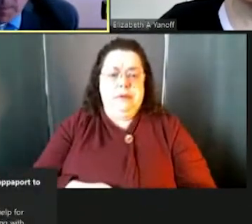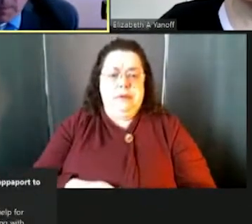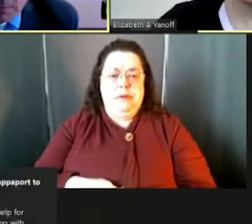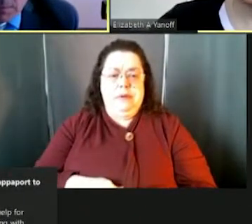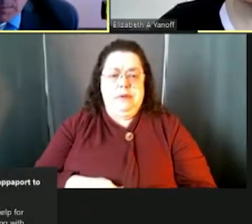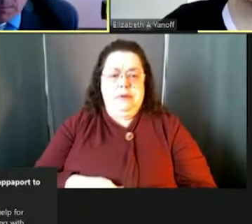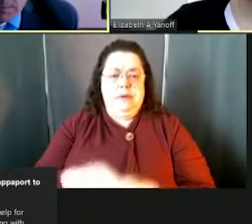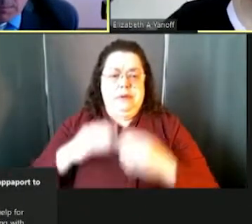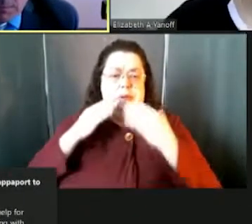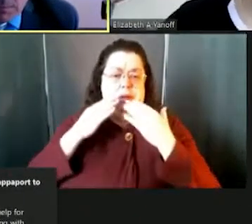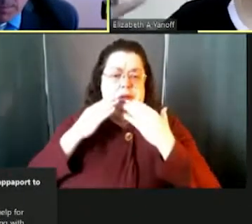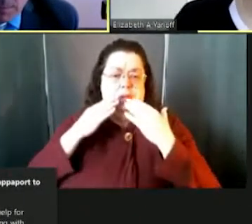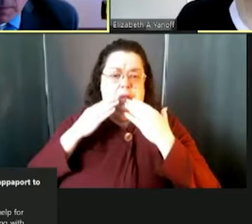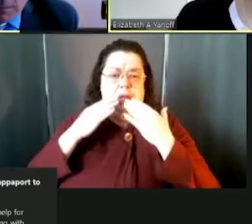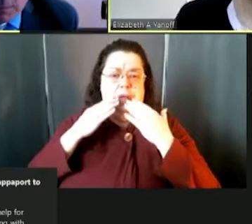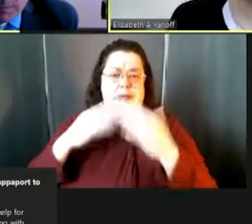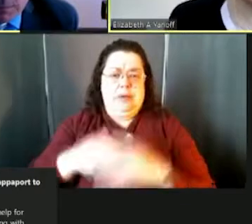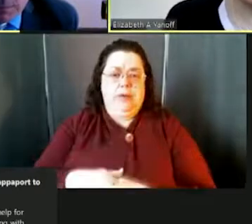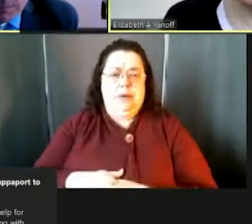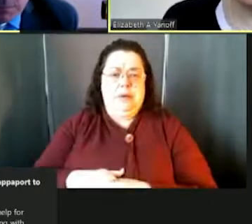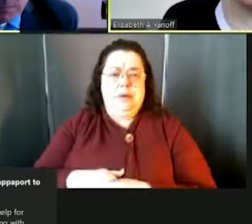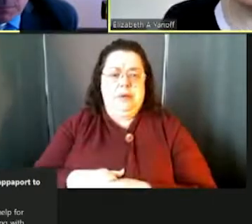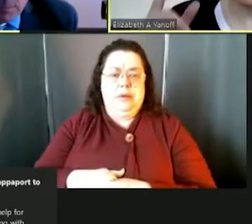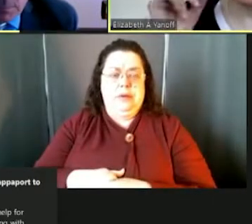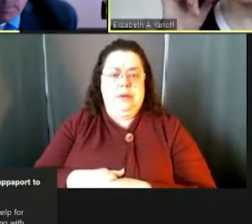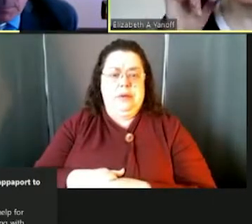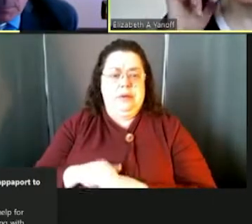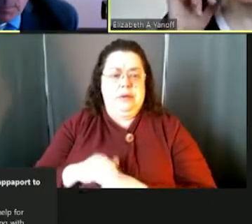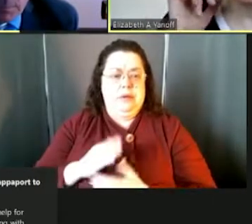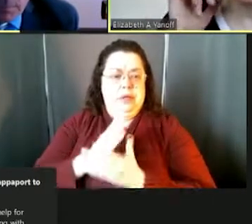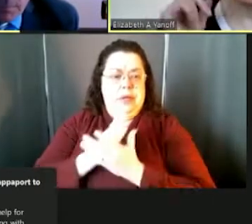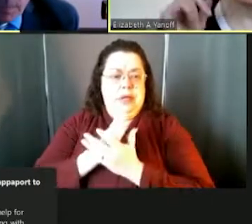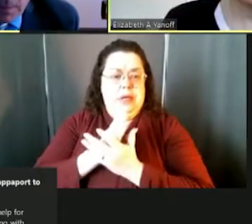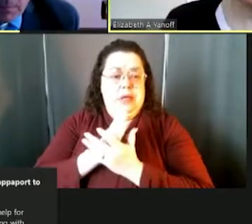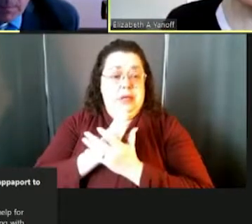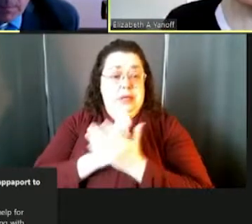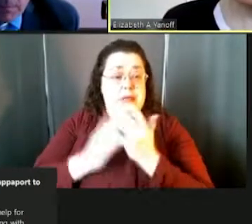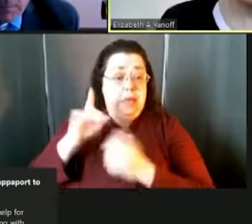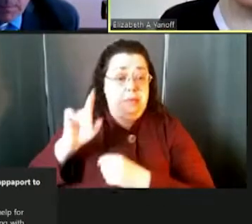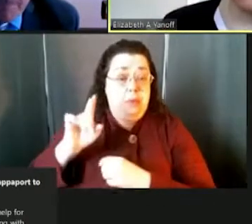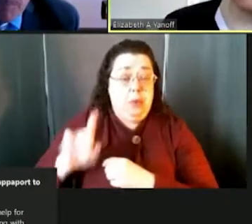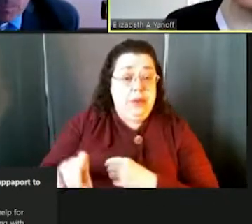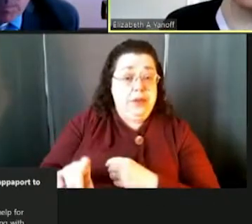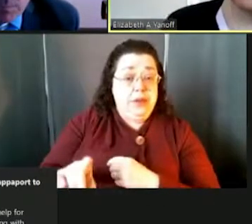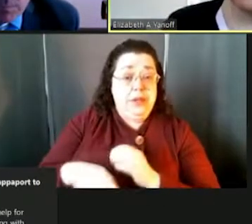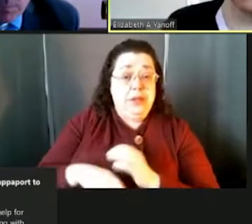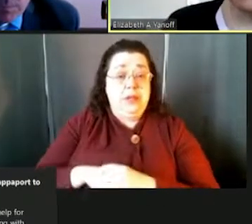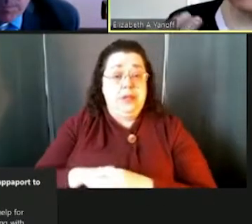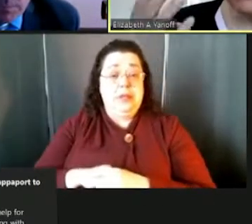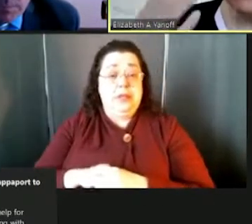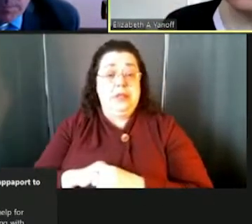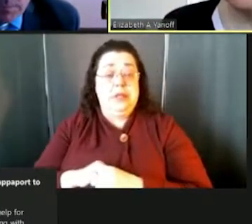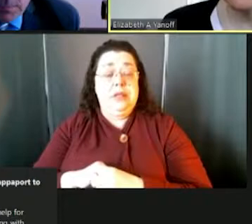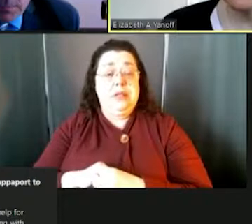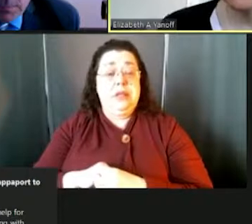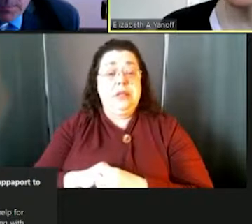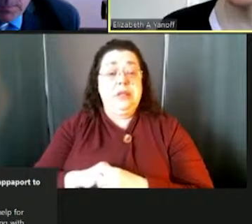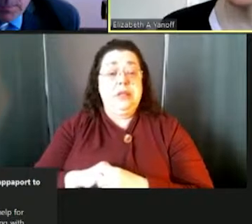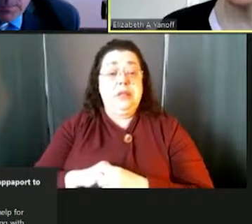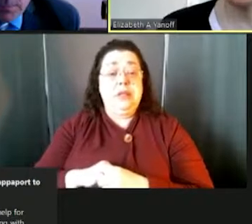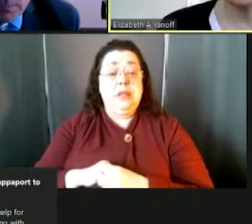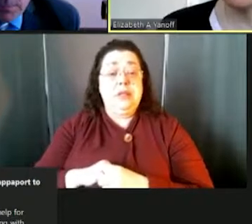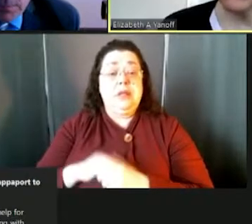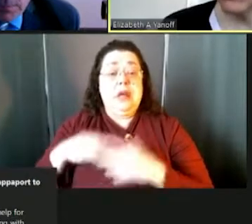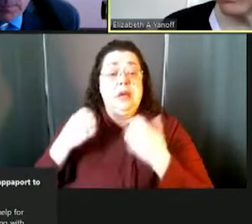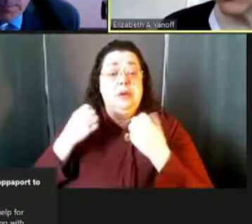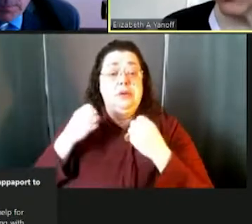Thank you for that. So we are getting some questions. Sorry, there was an echo there. We are getting some questions and so I will